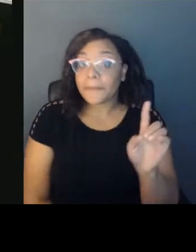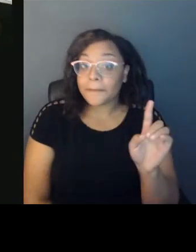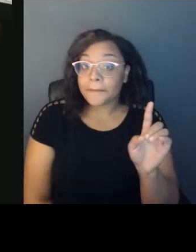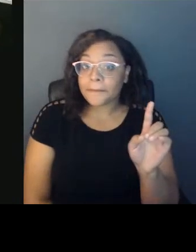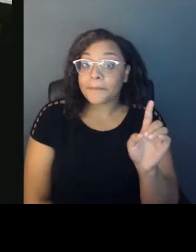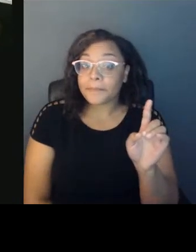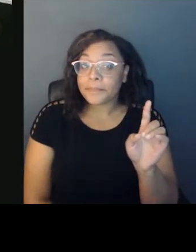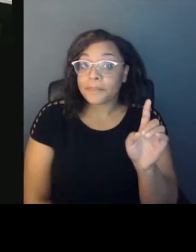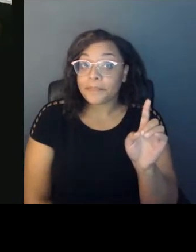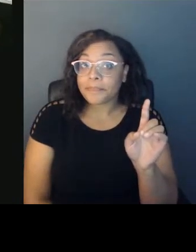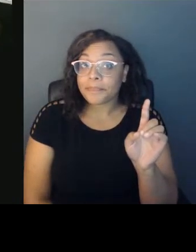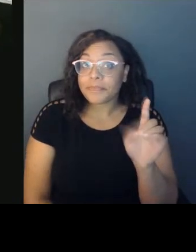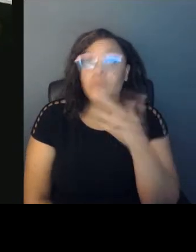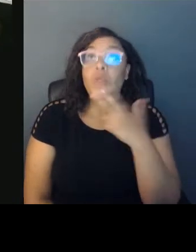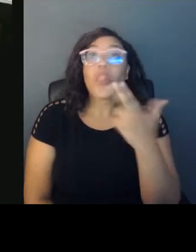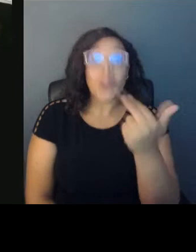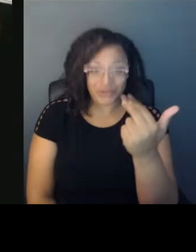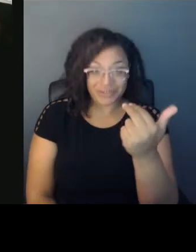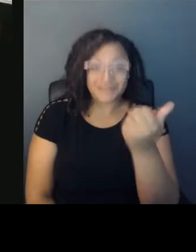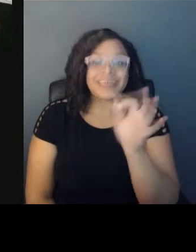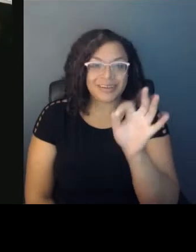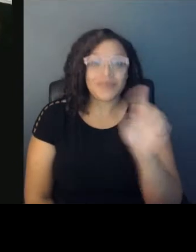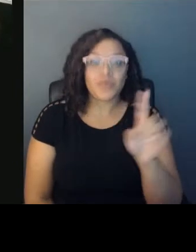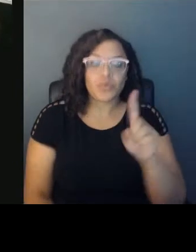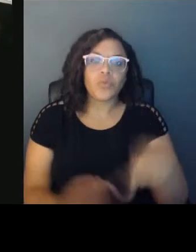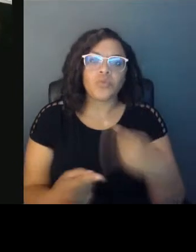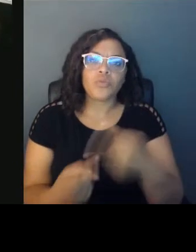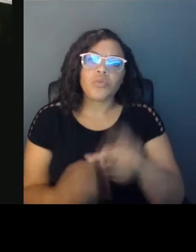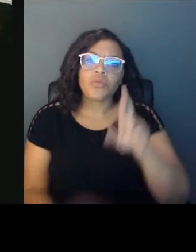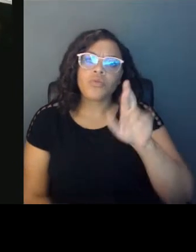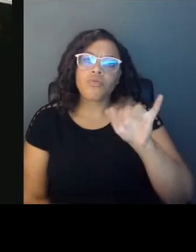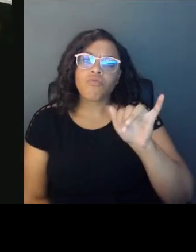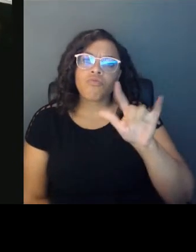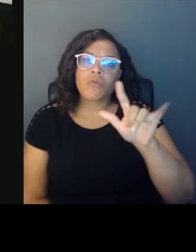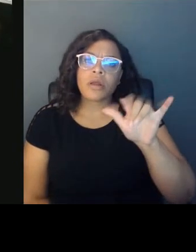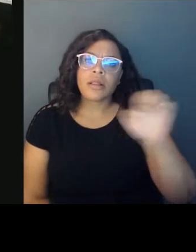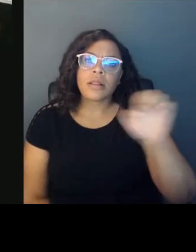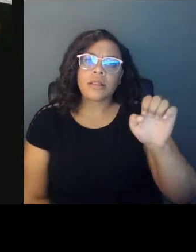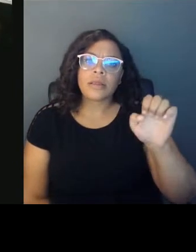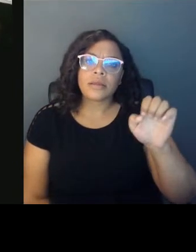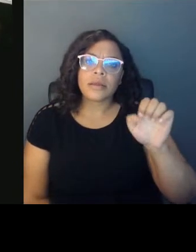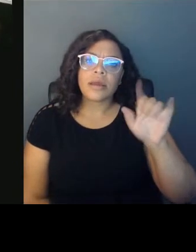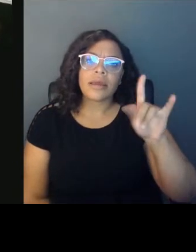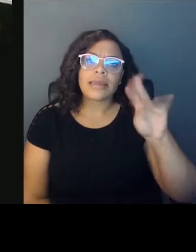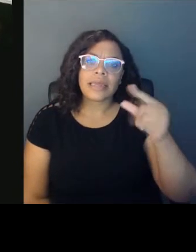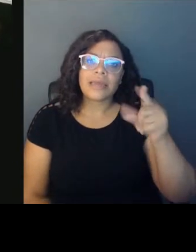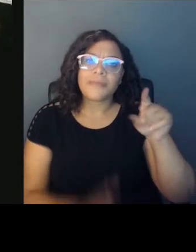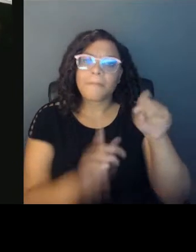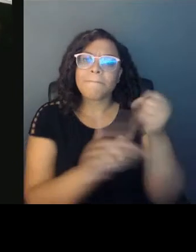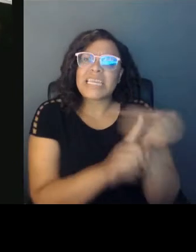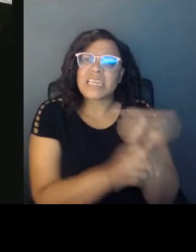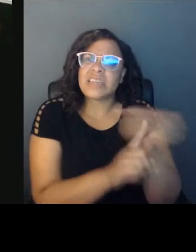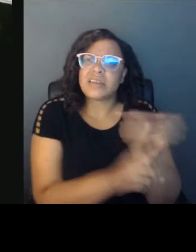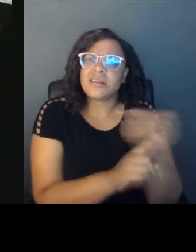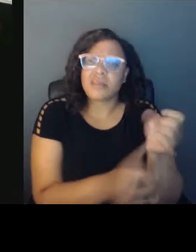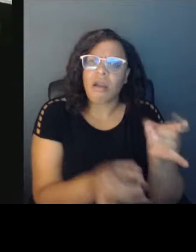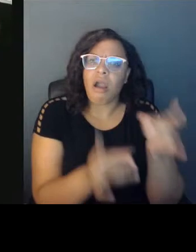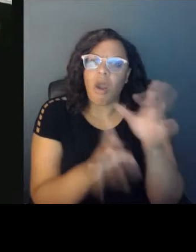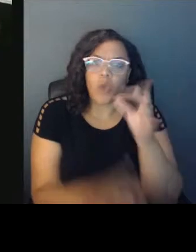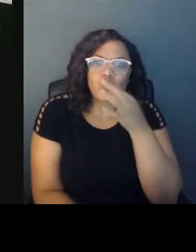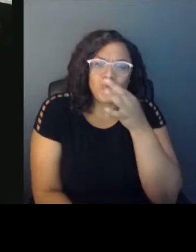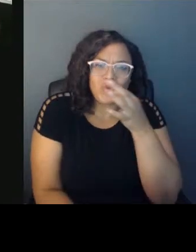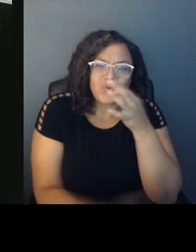1991, when Rodney King was beaten within the inches of his life by LAPD officers and was caught on tape.